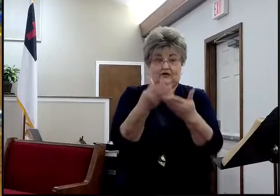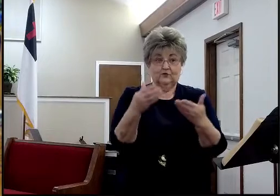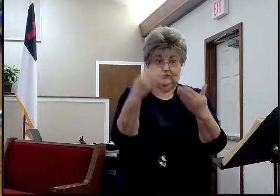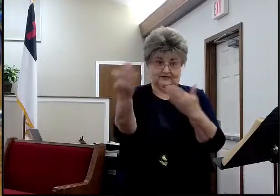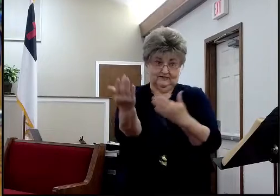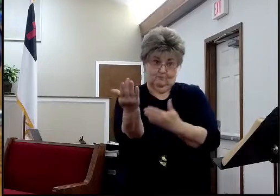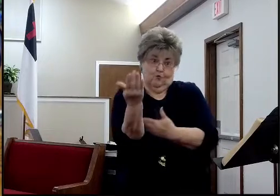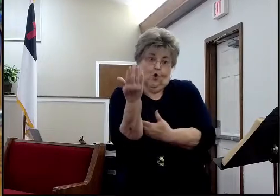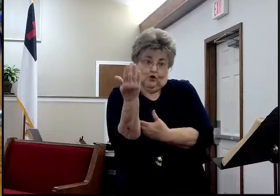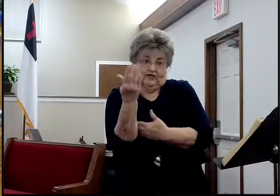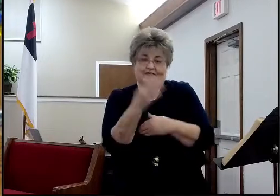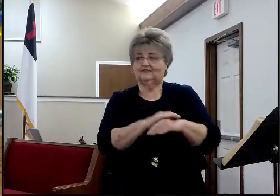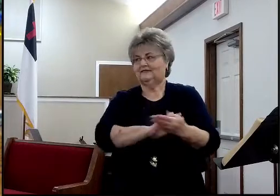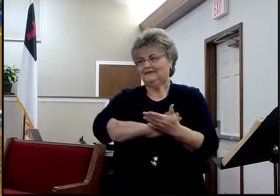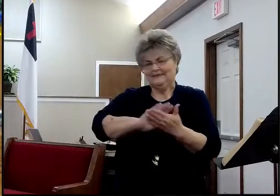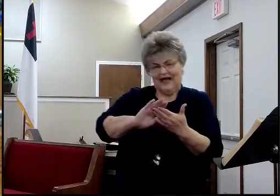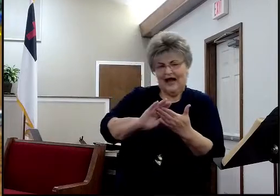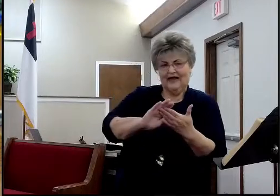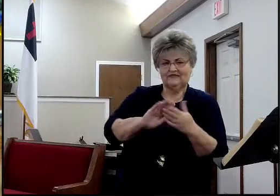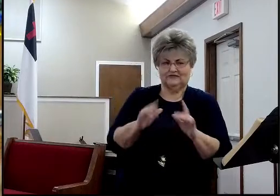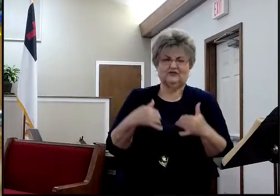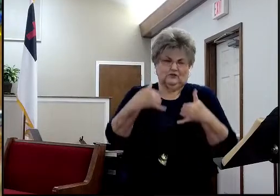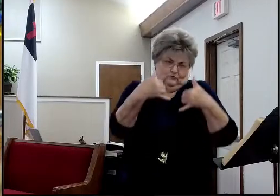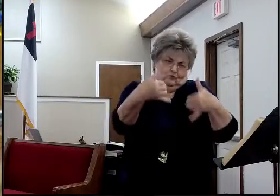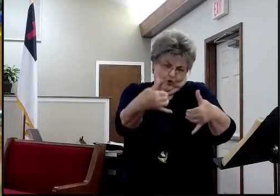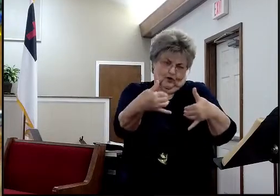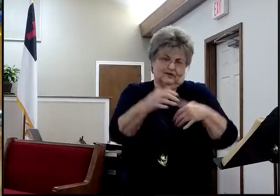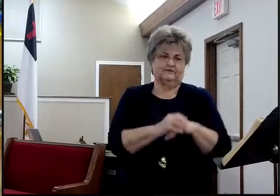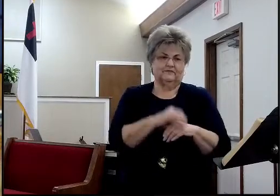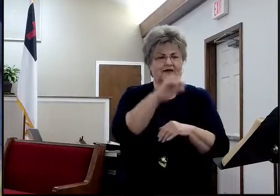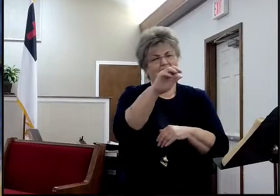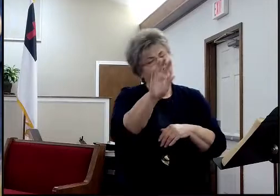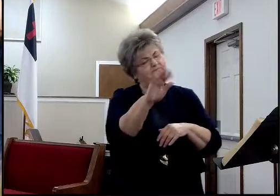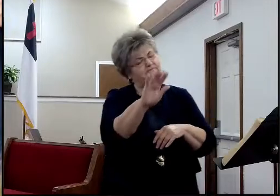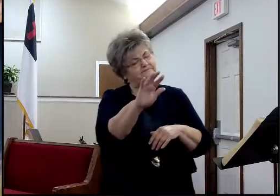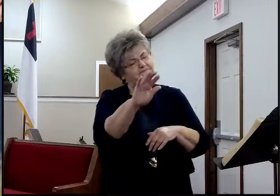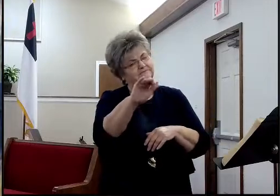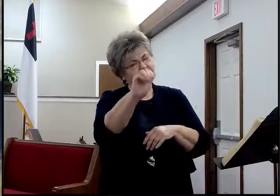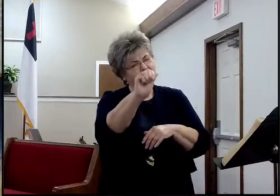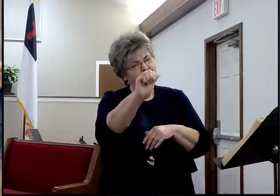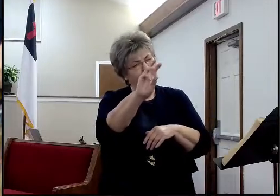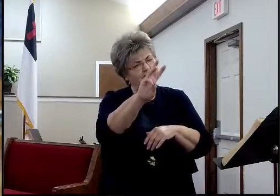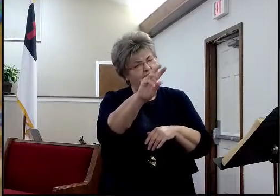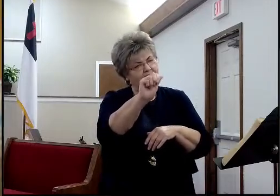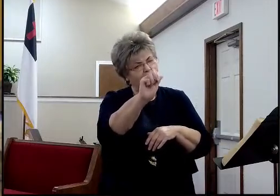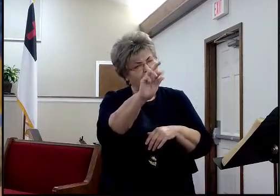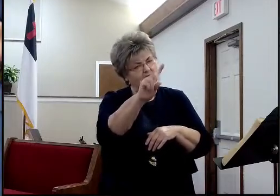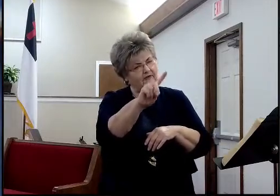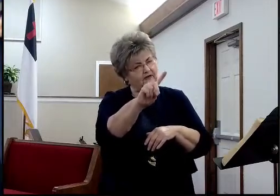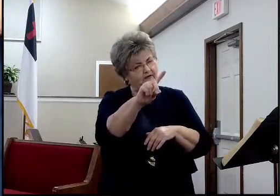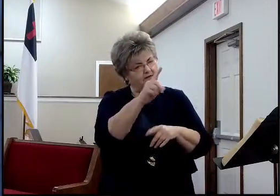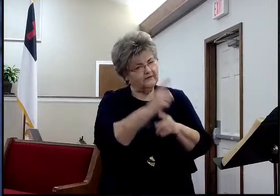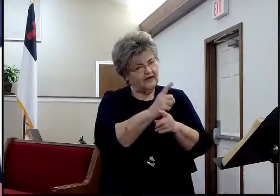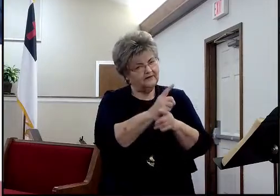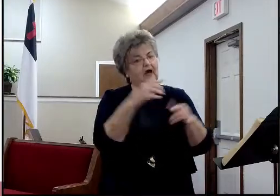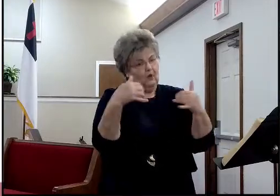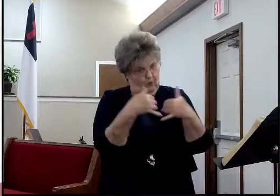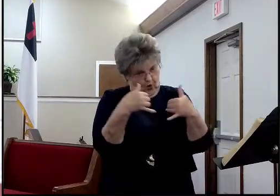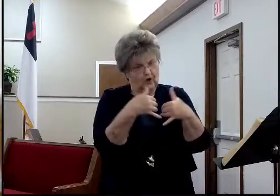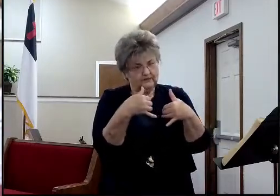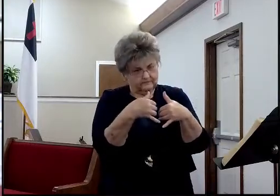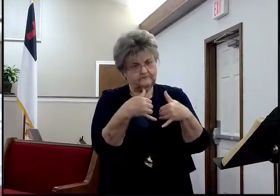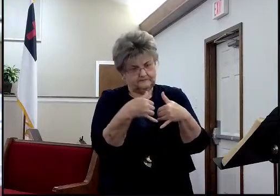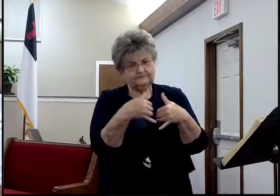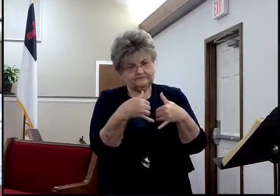And it's really nice. Now, I will tell you this. Because the awards that we presented to the last